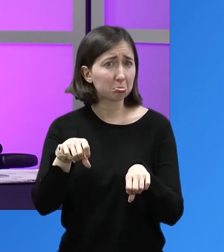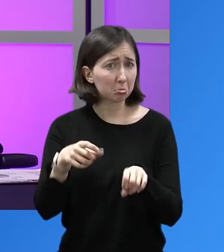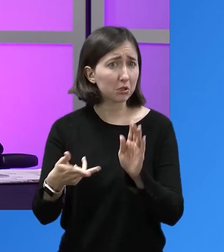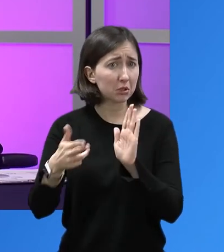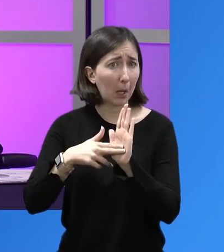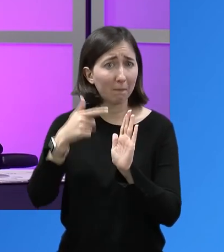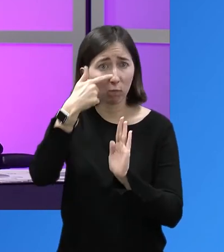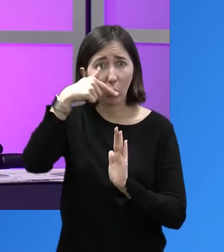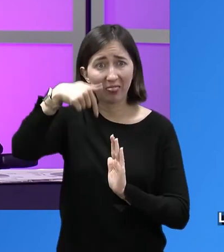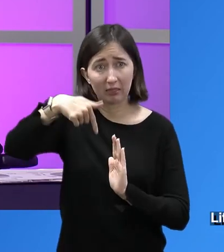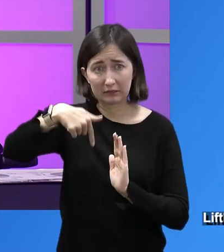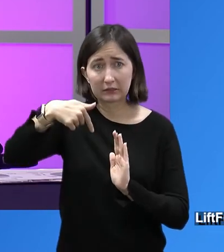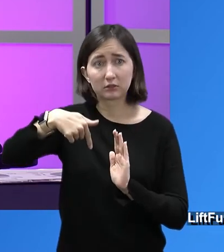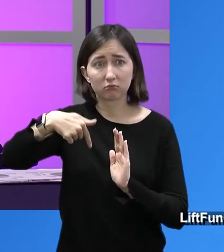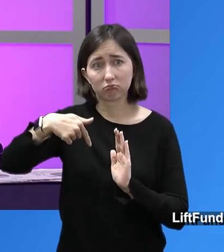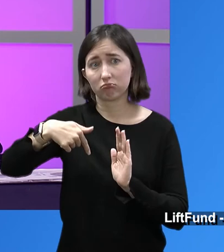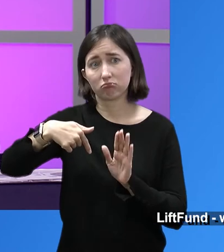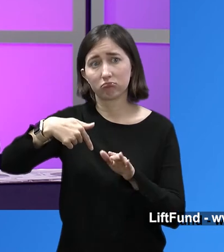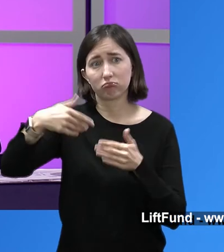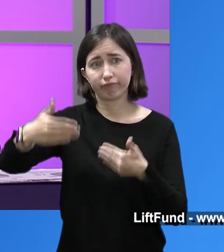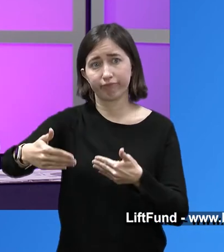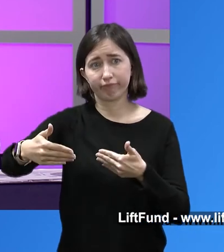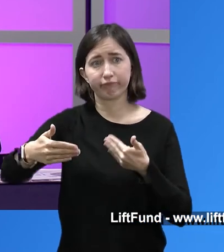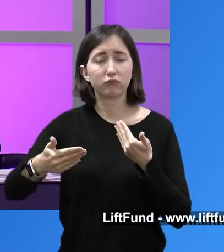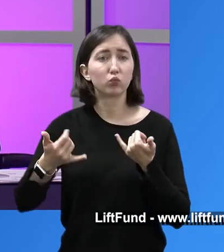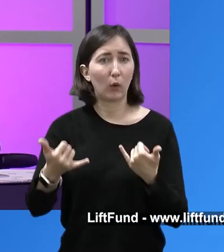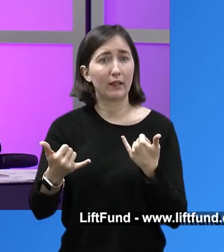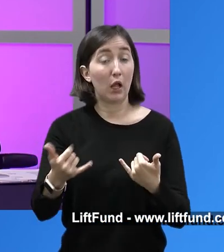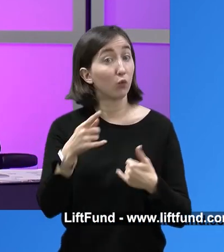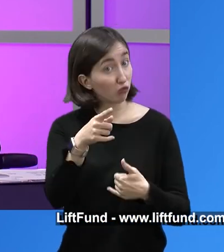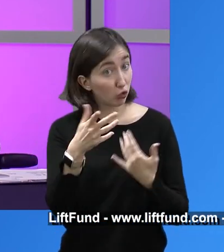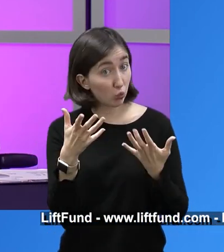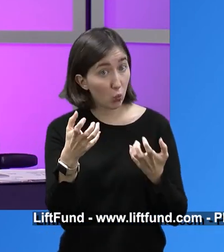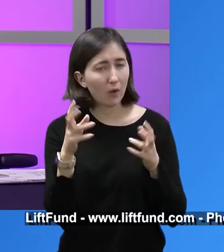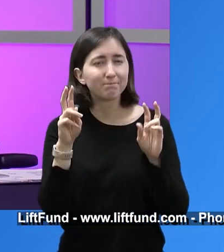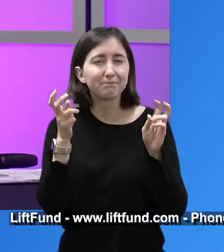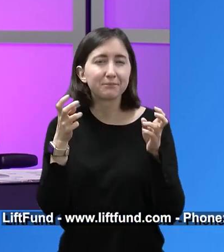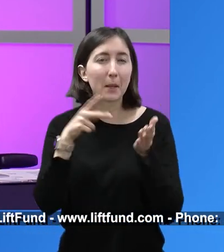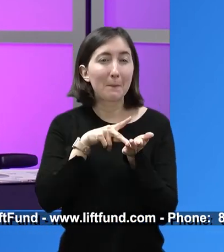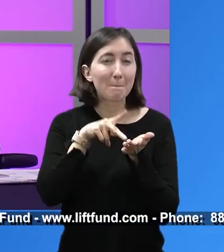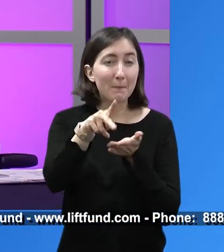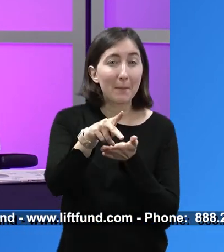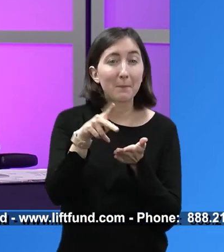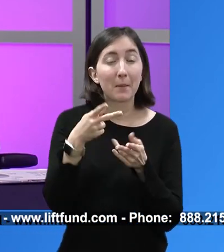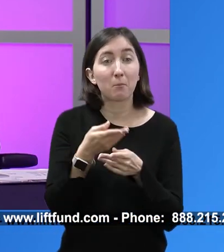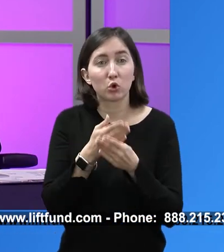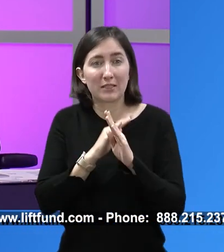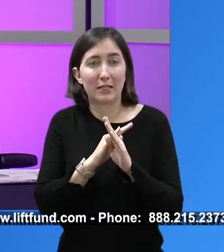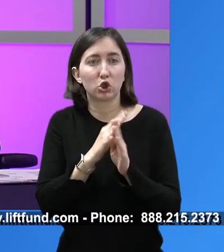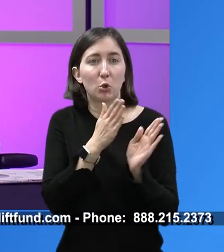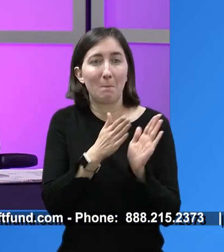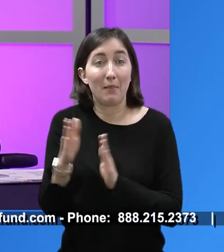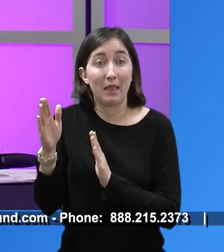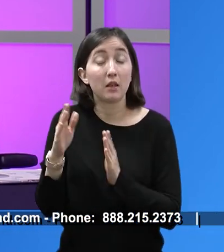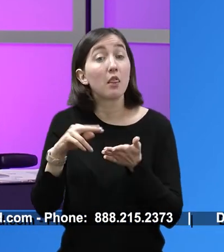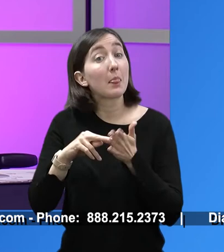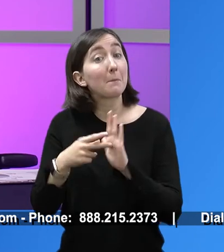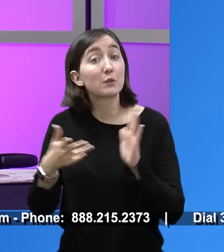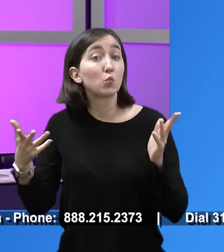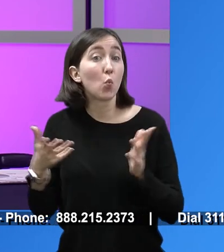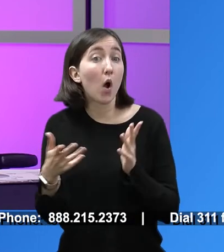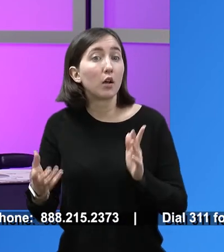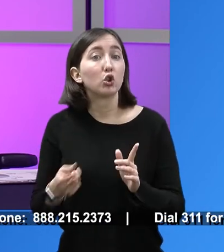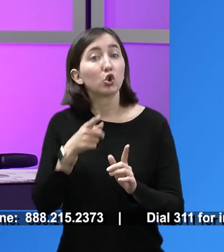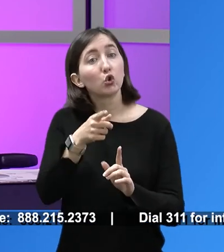you're still eligible to apply in this round right now. So again, if you would like a payment protection plan, which